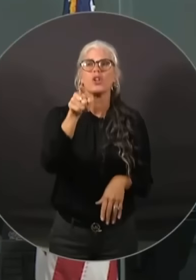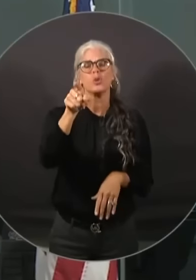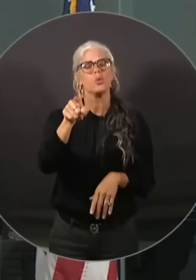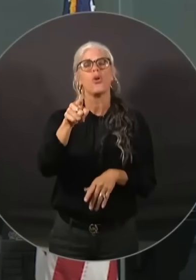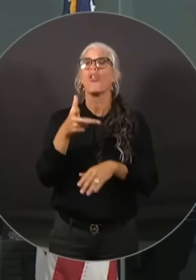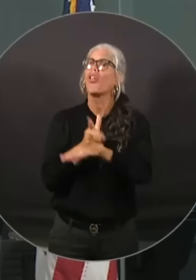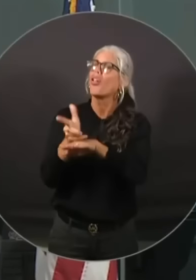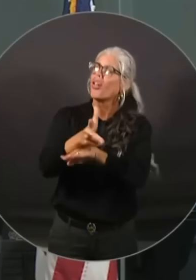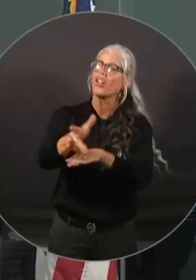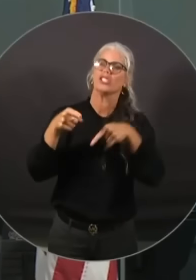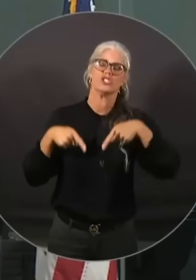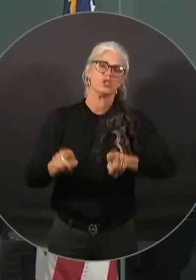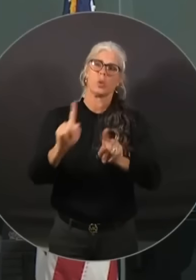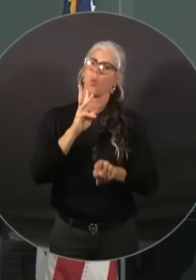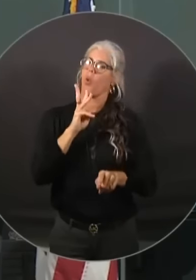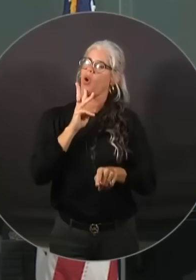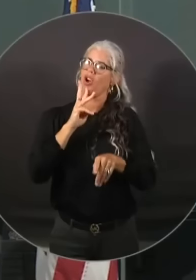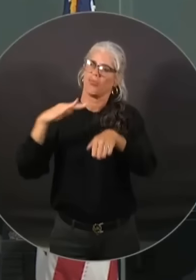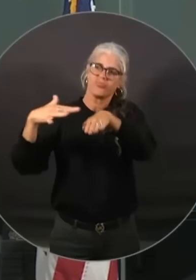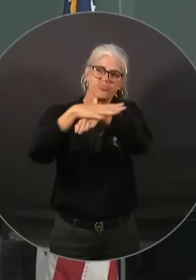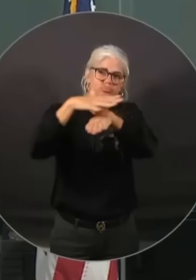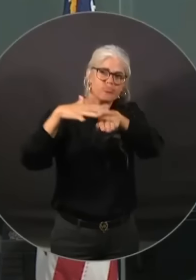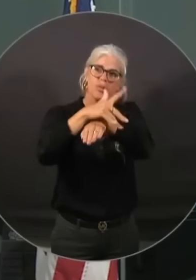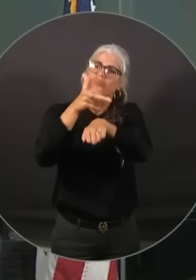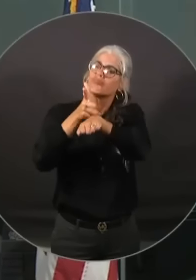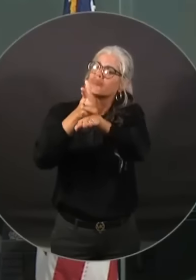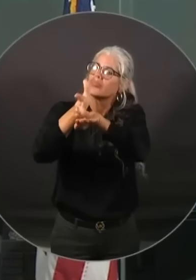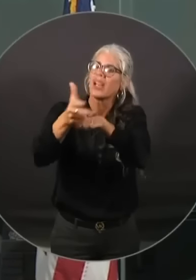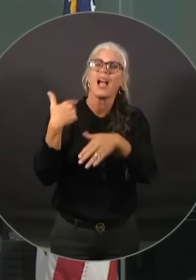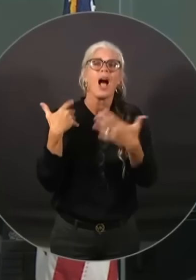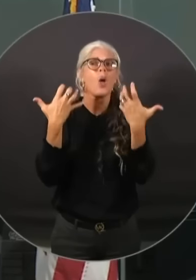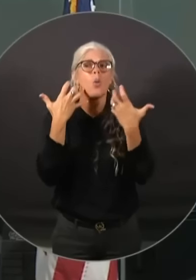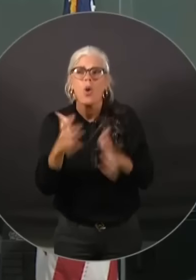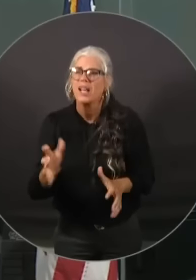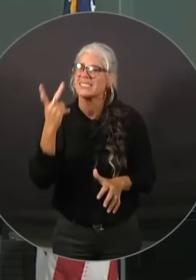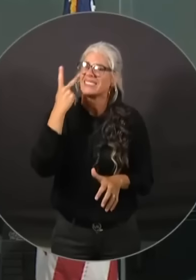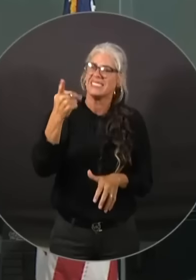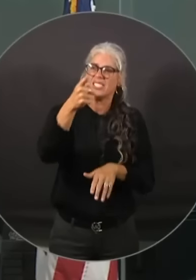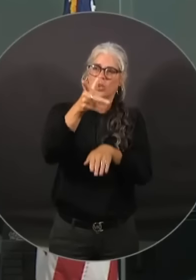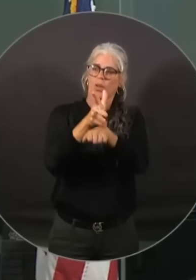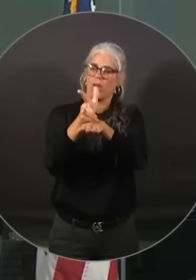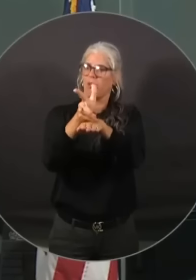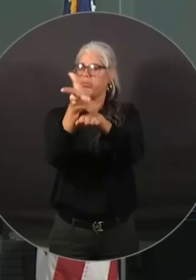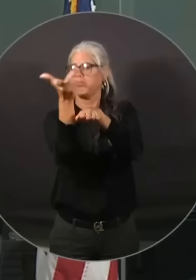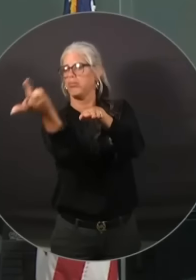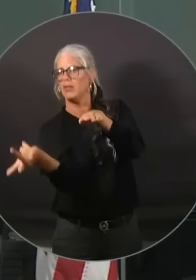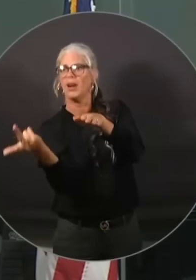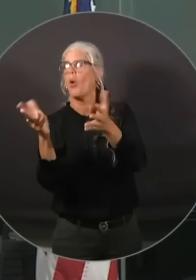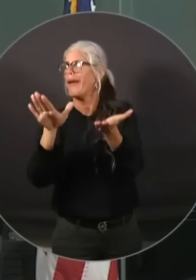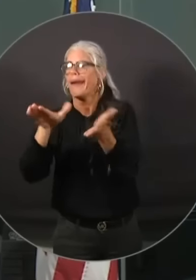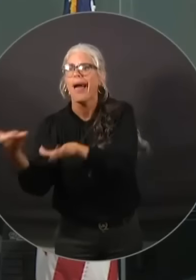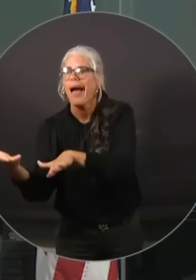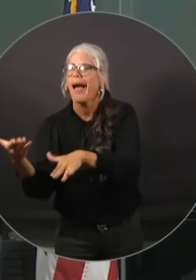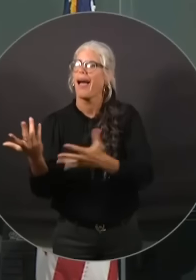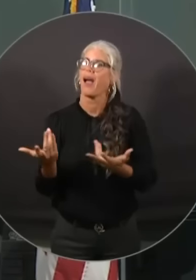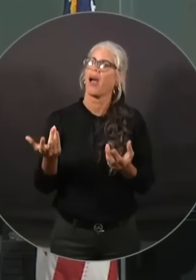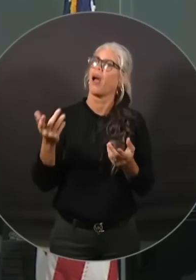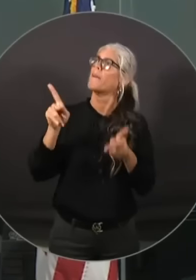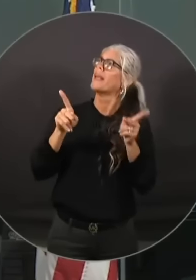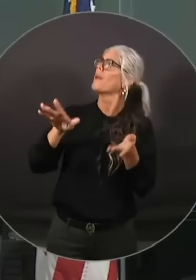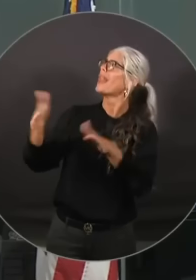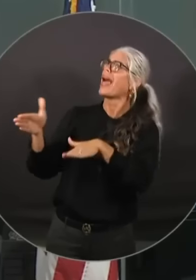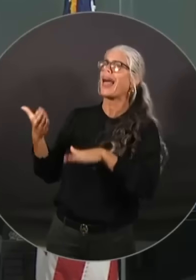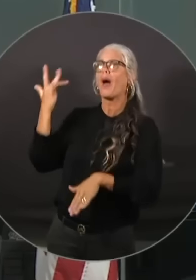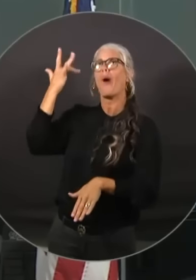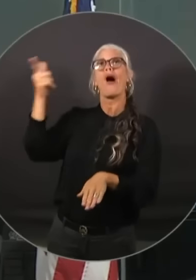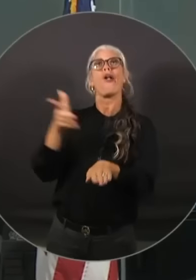drive through this uh we don't want to see traffic fatalities um you know adding up because people are out there when